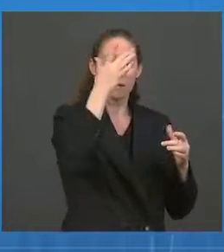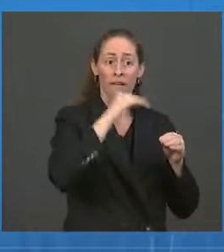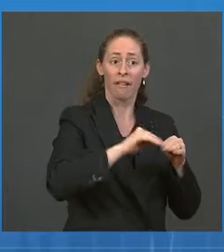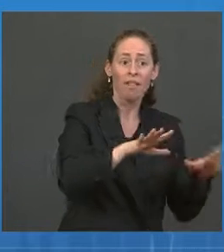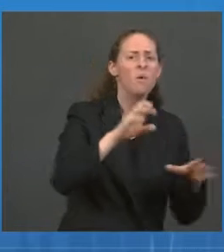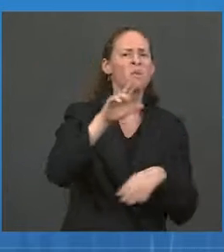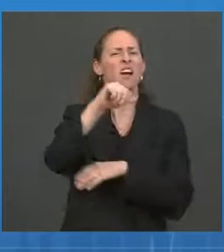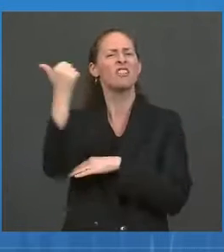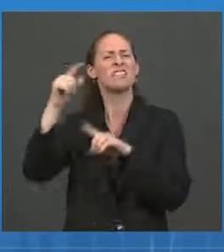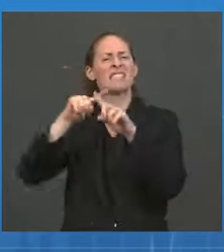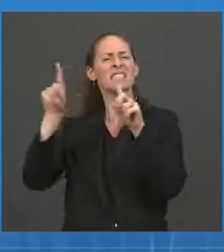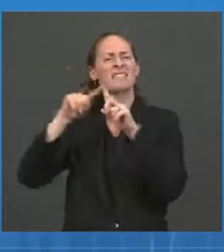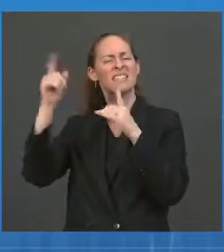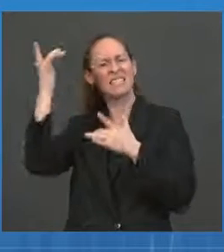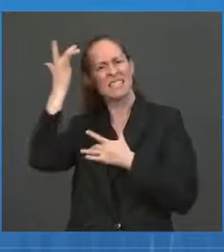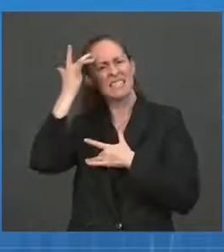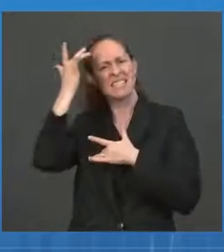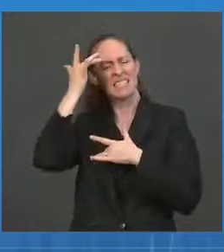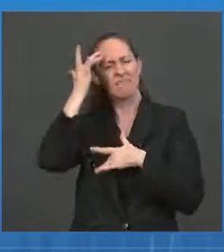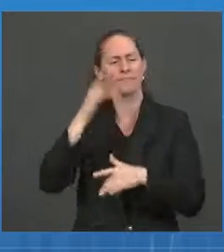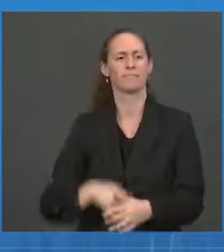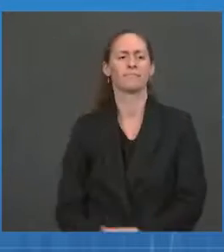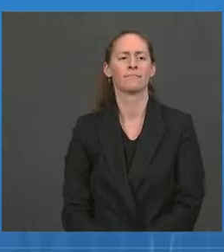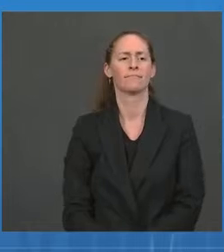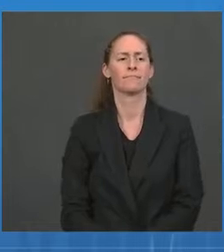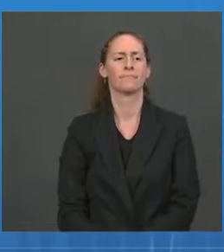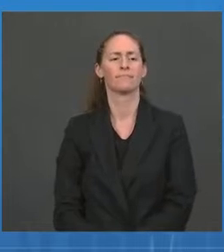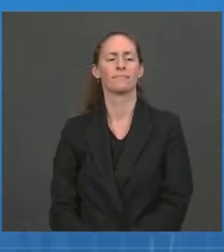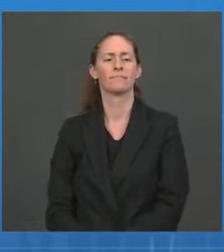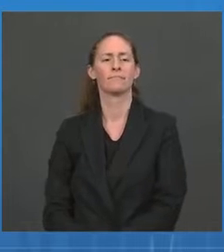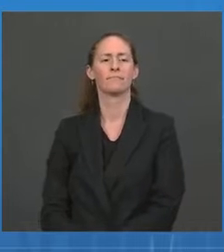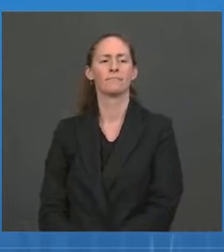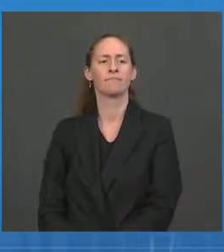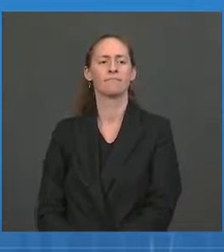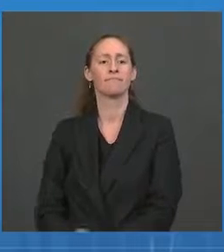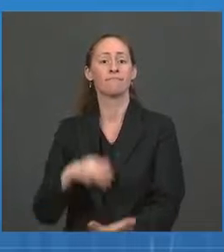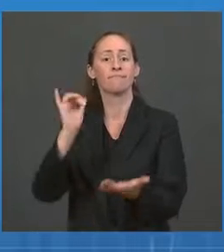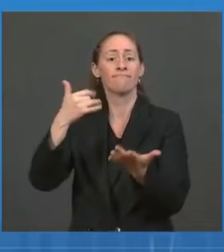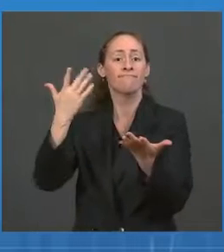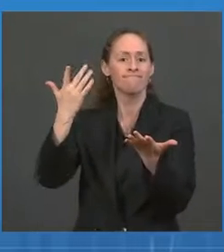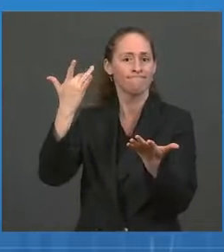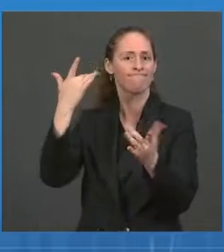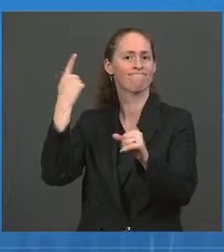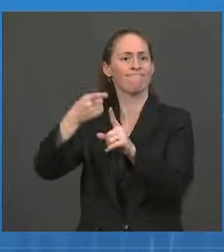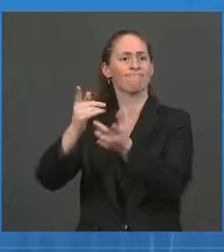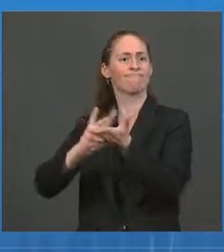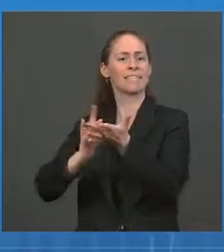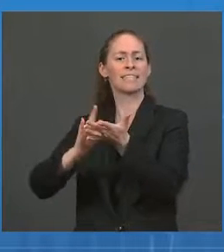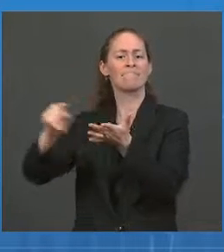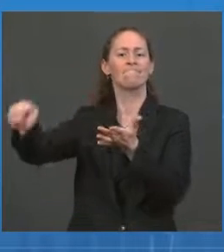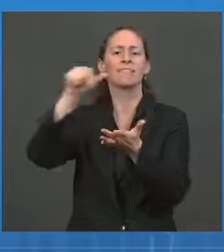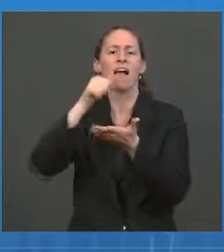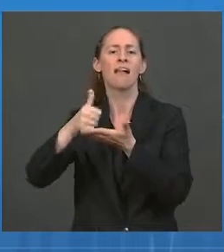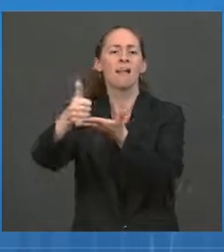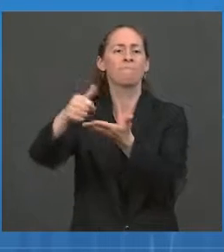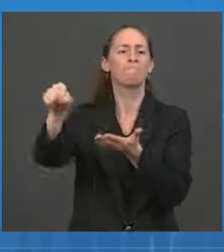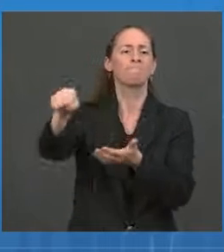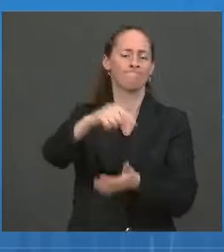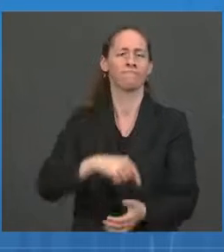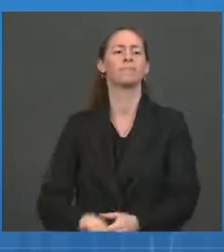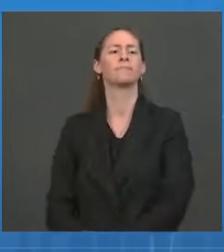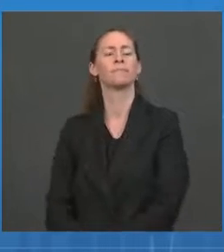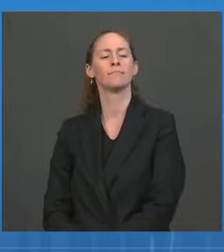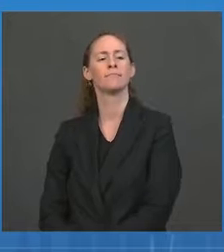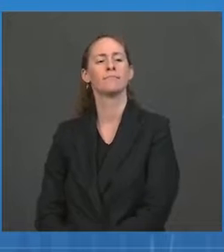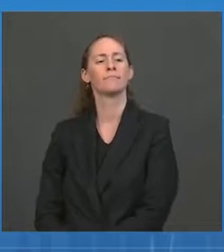as drug-resistant infections. Ensuring healthcare settings have the resources necessary to stop infections is pivotal to ending